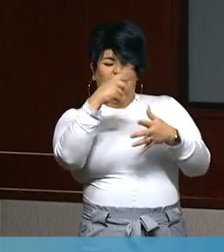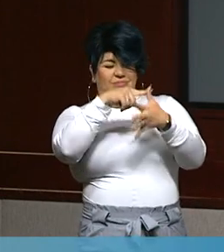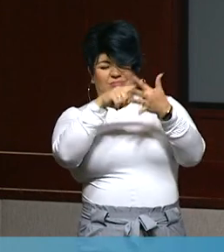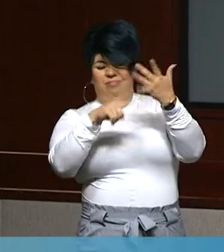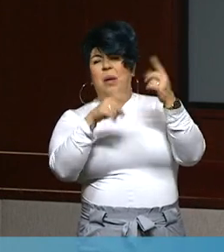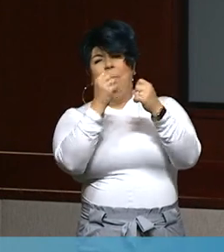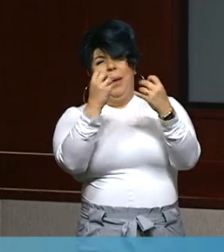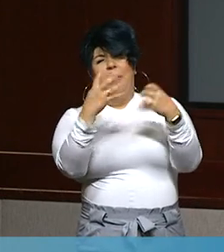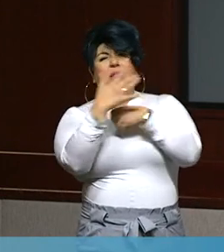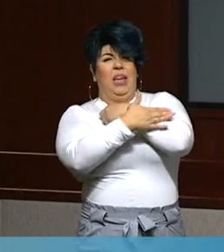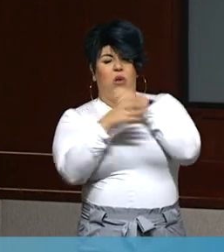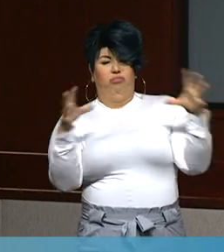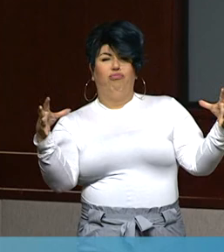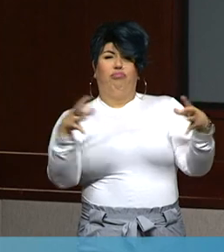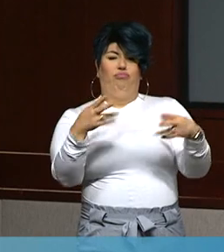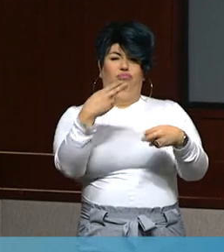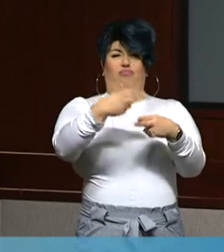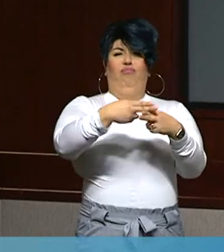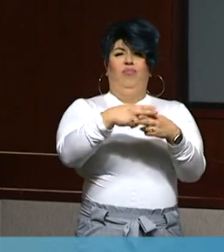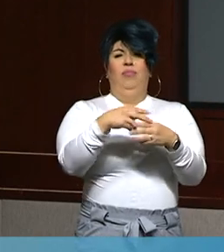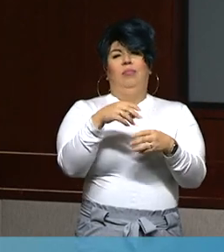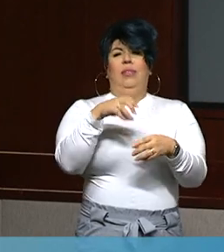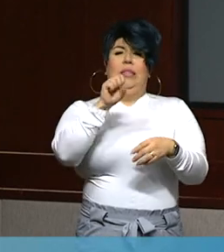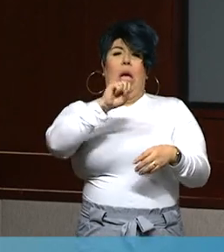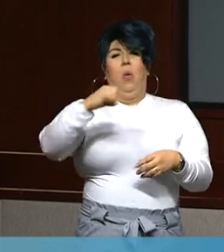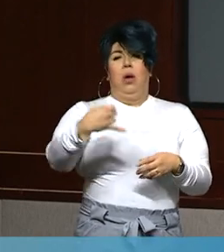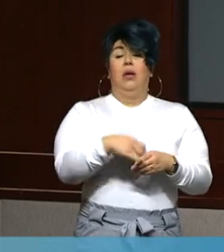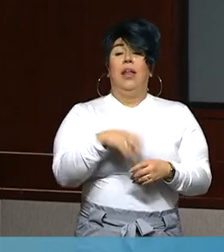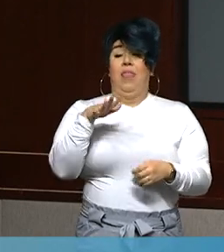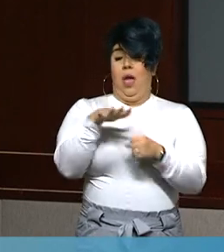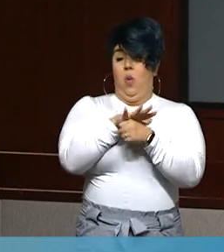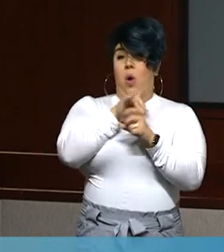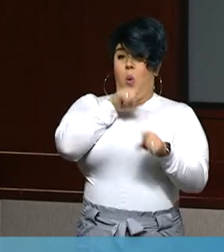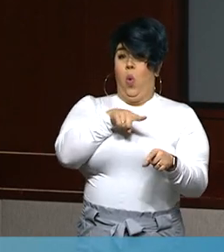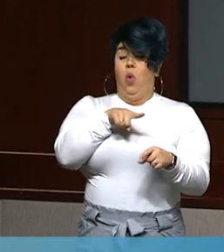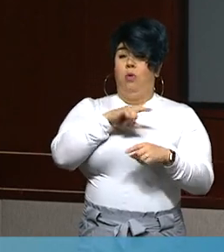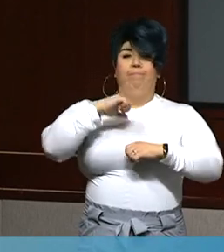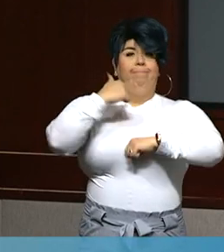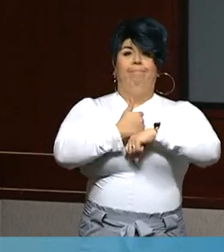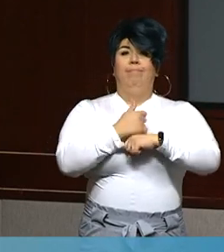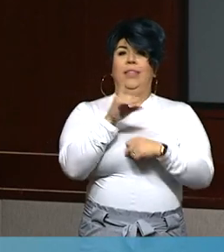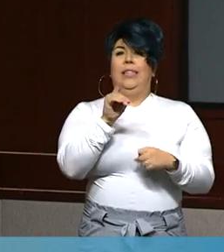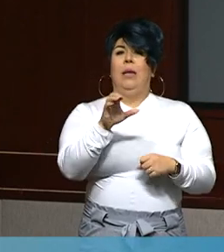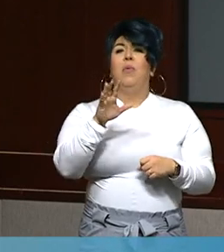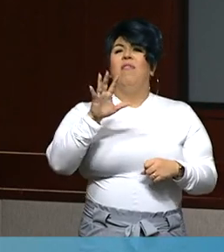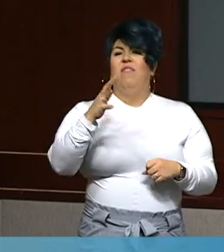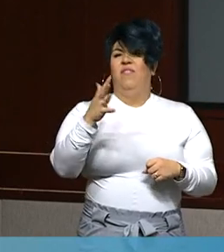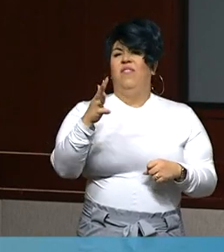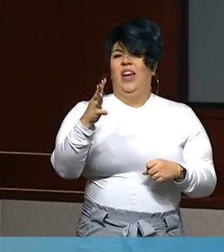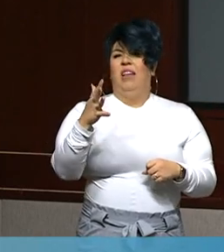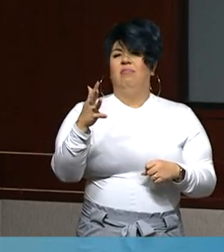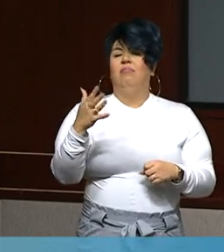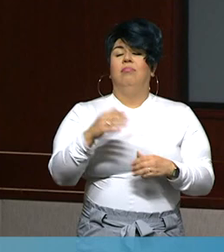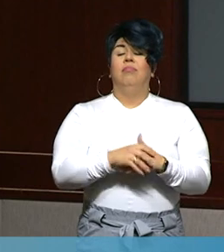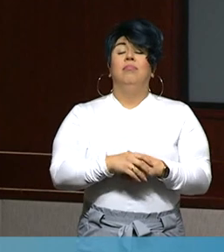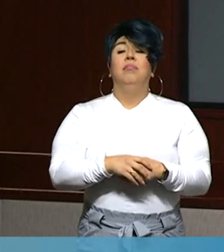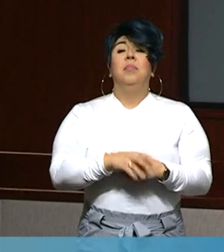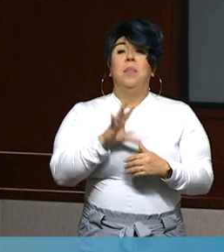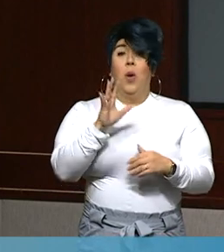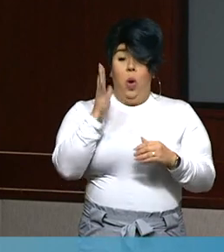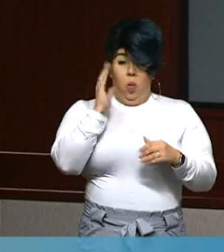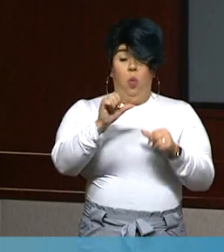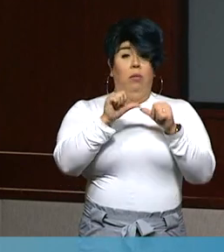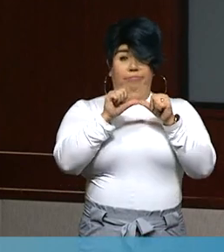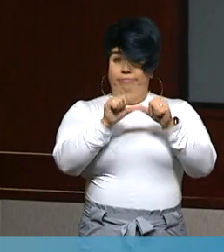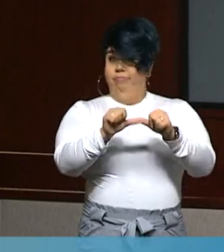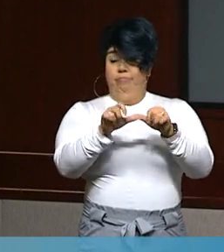counties. This regional stay-at-home order went into effect December 5th at 12.59 p.m. and would be implemented within